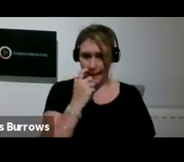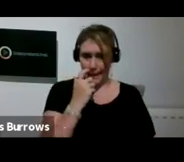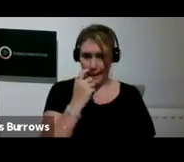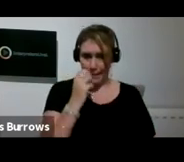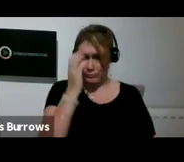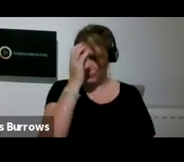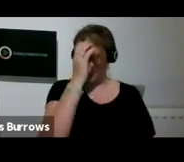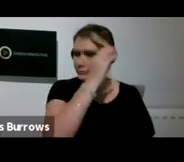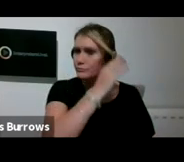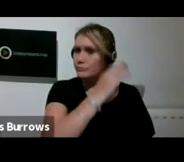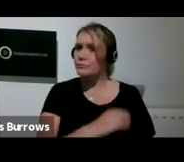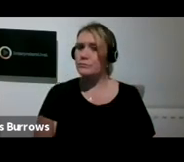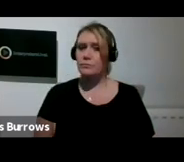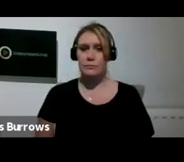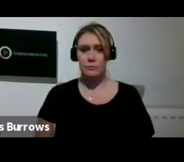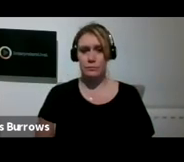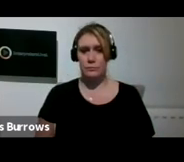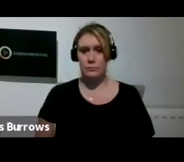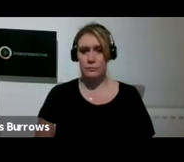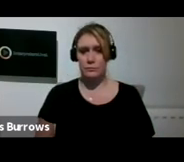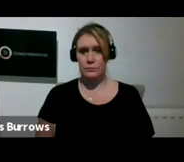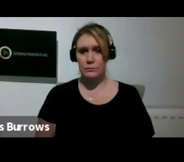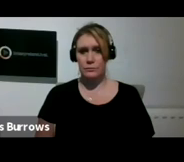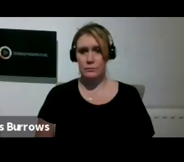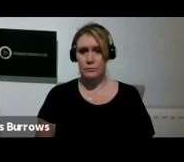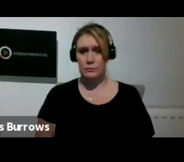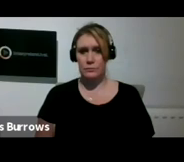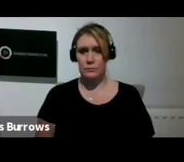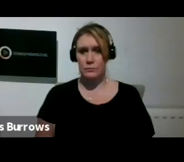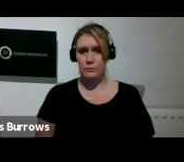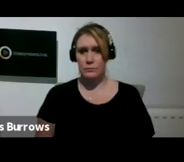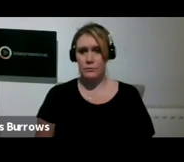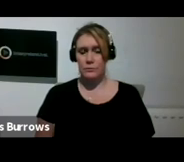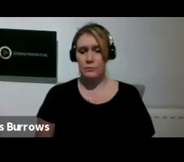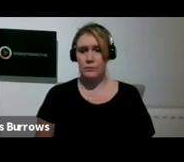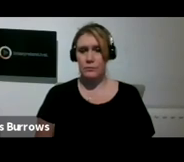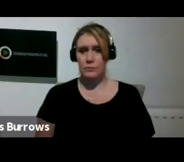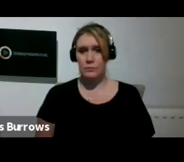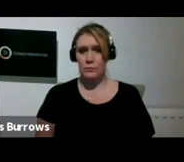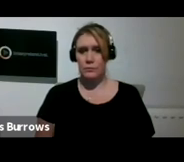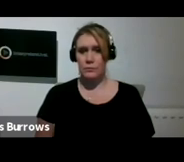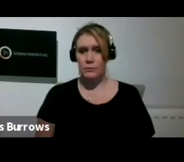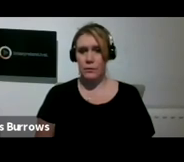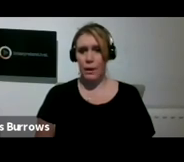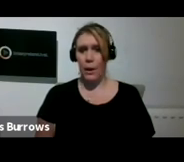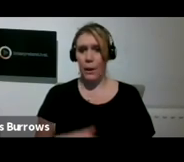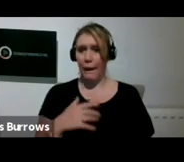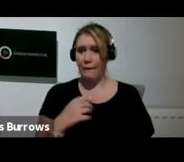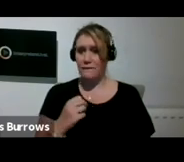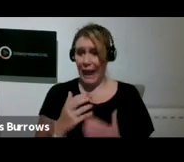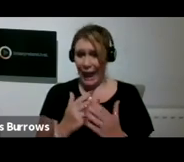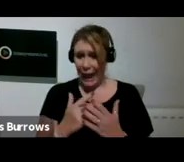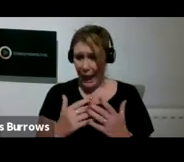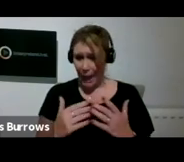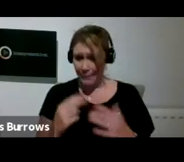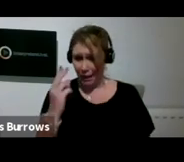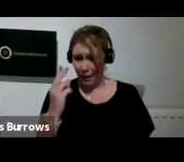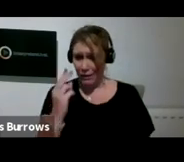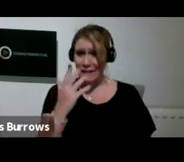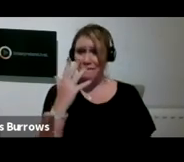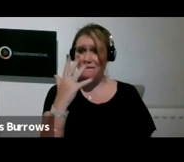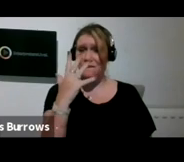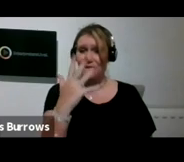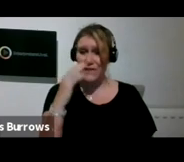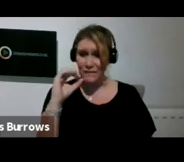I was thrilled to discover, counting on my fingers, that we actually have 50 artists in the exhibition.